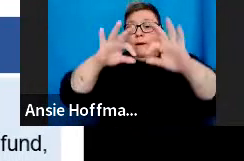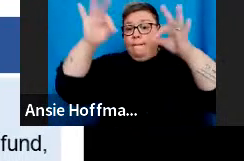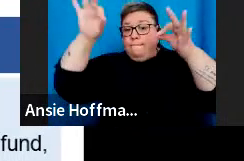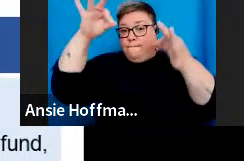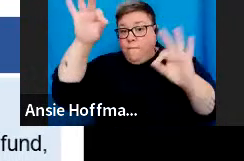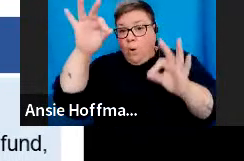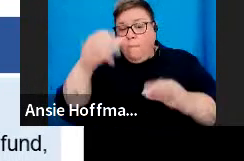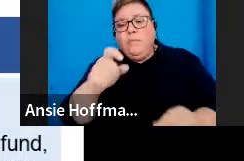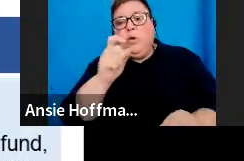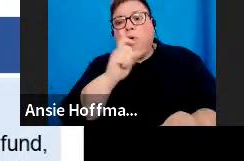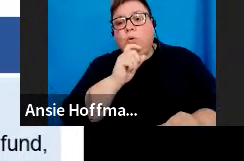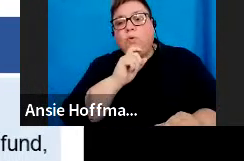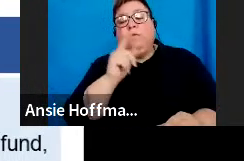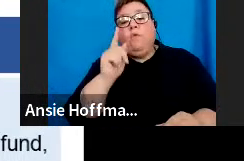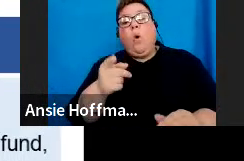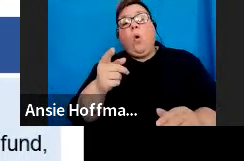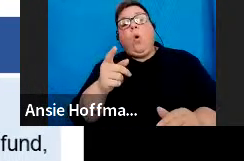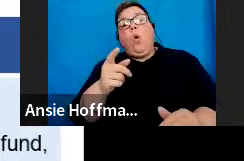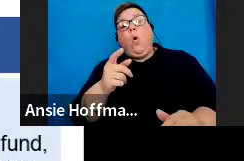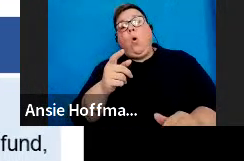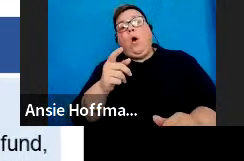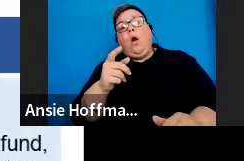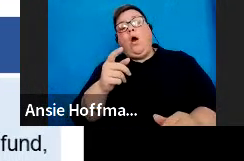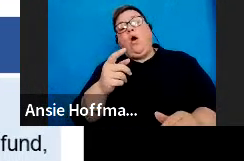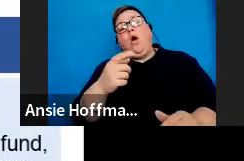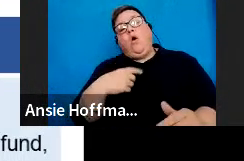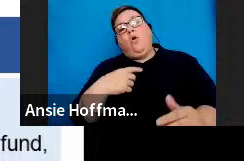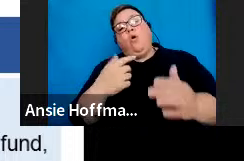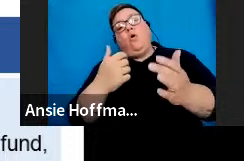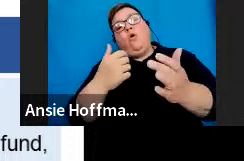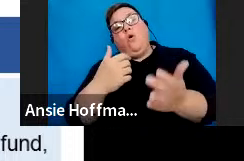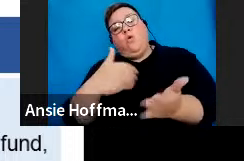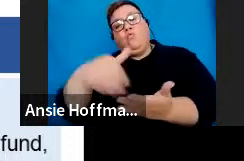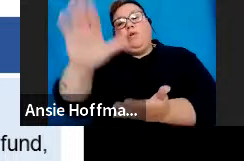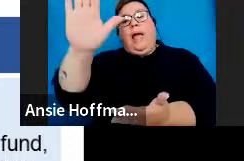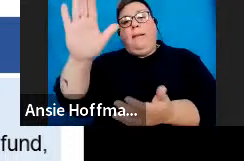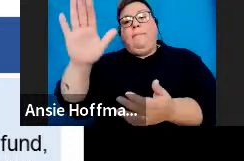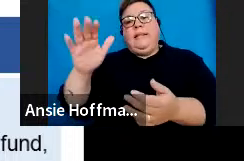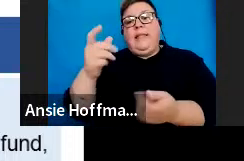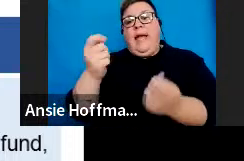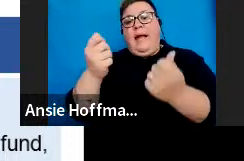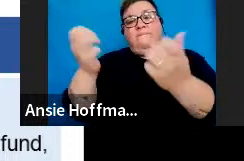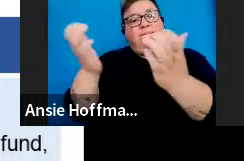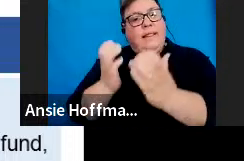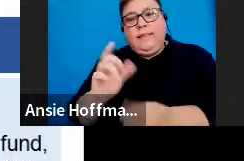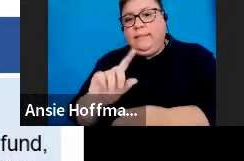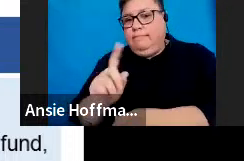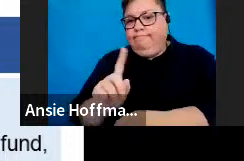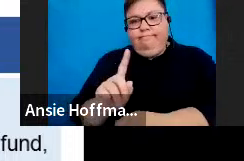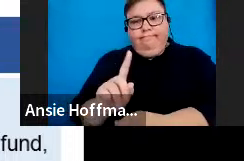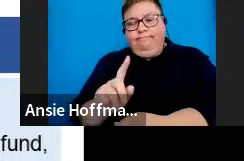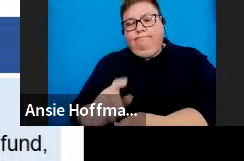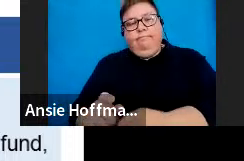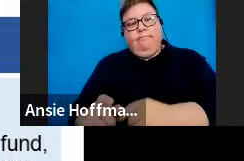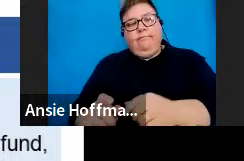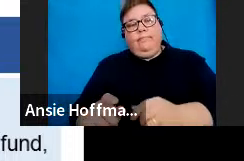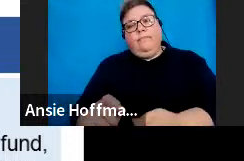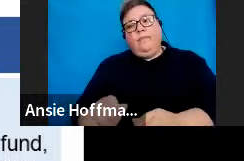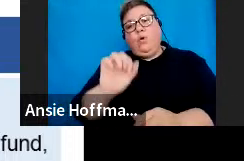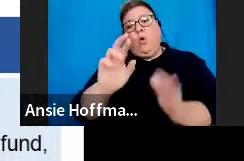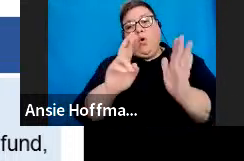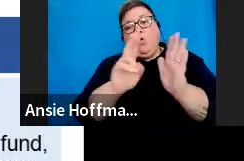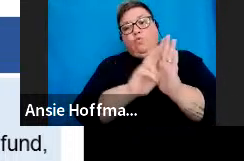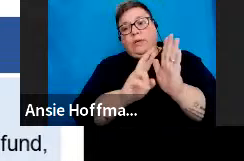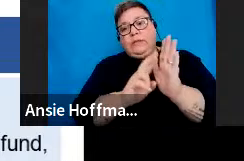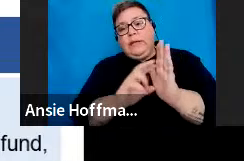a retirement annuity fund. So, again, the form A and D requests reason codes. So, on